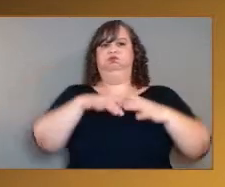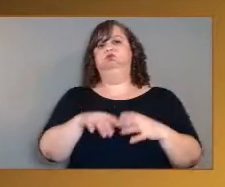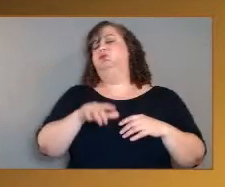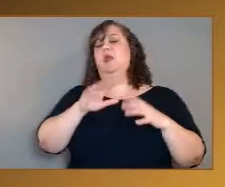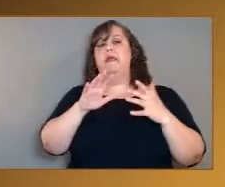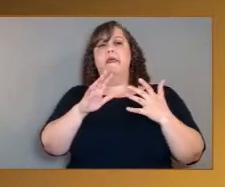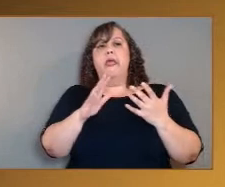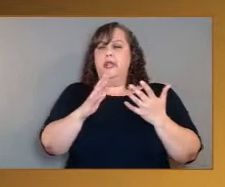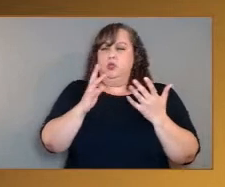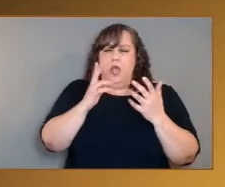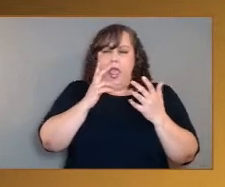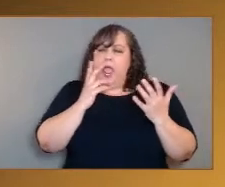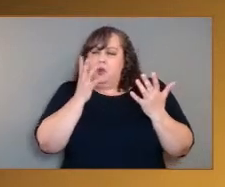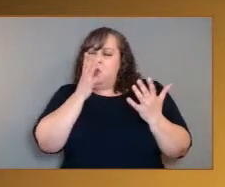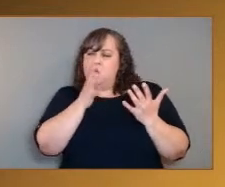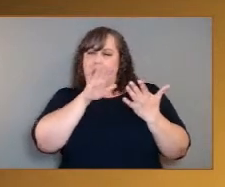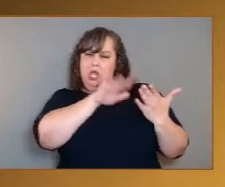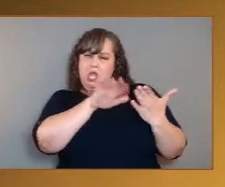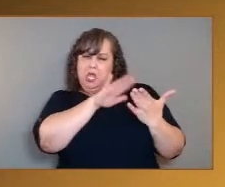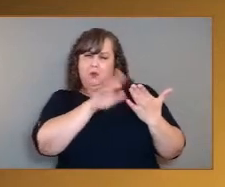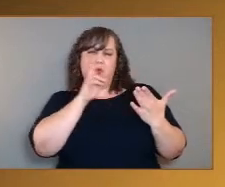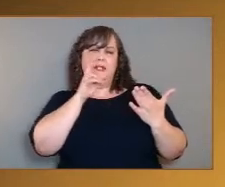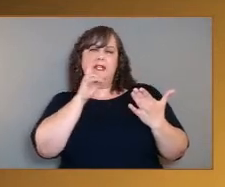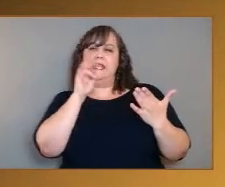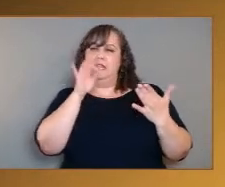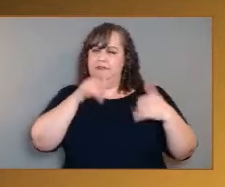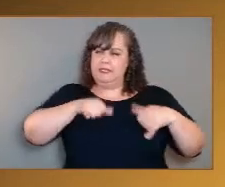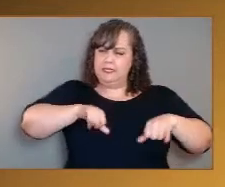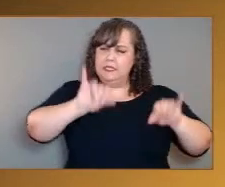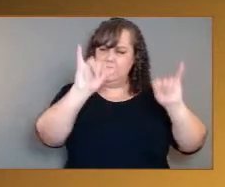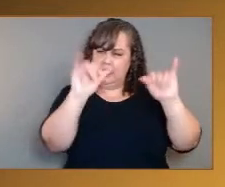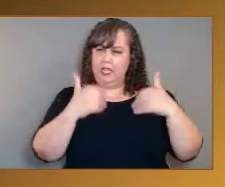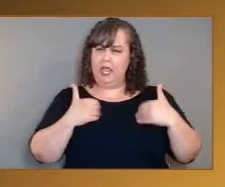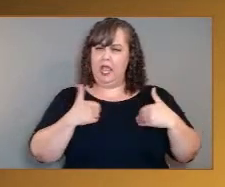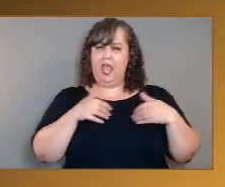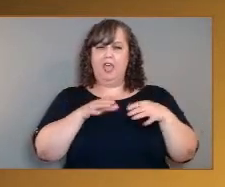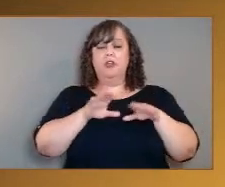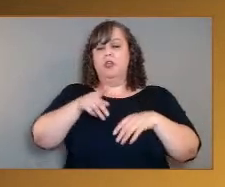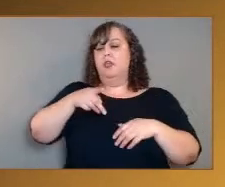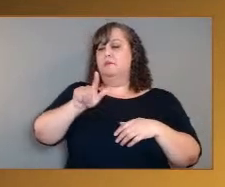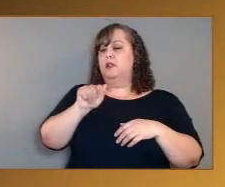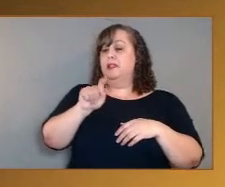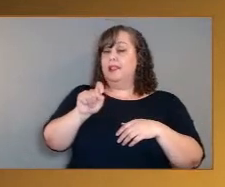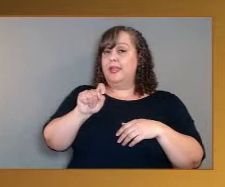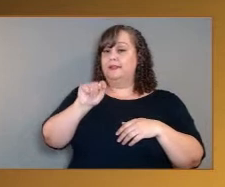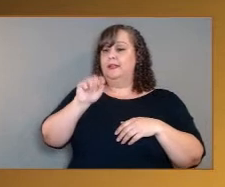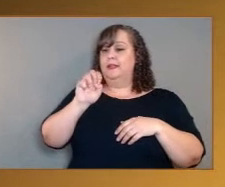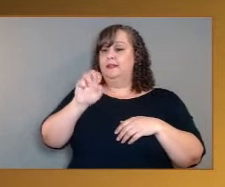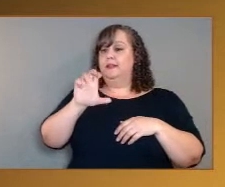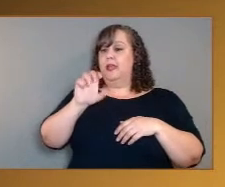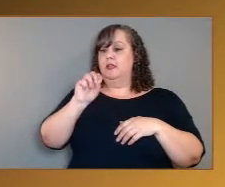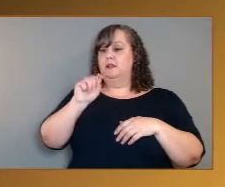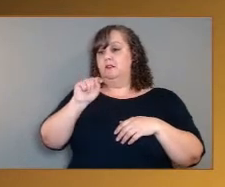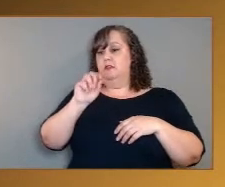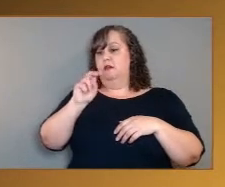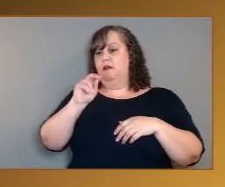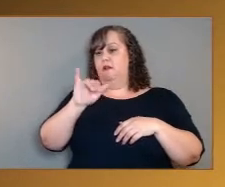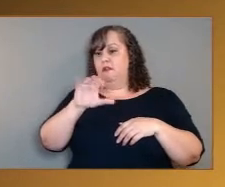are still active on Venus. So can you explain to us why it's important to understand these particular aspects of the planet?